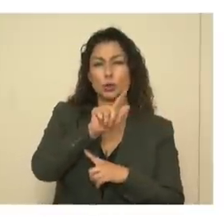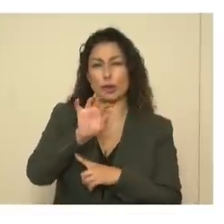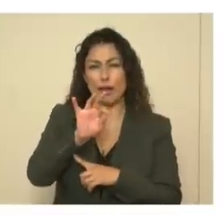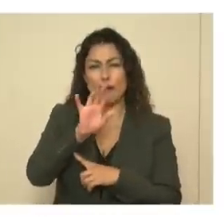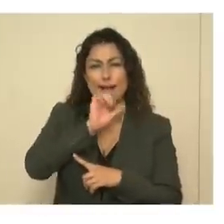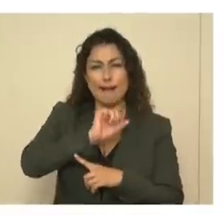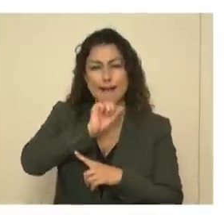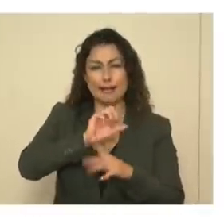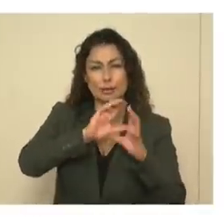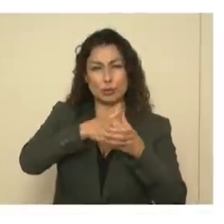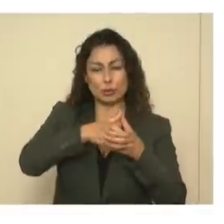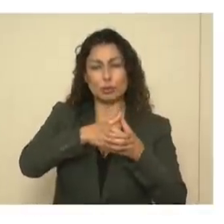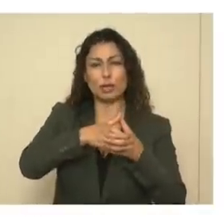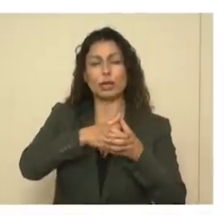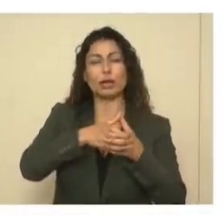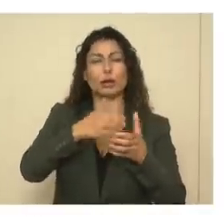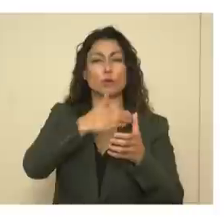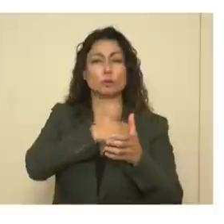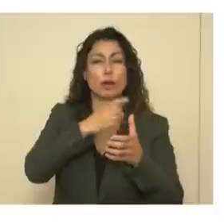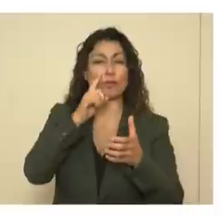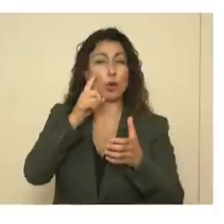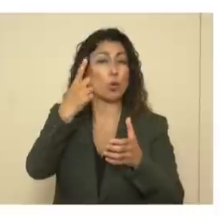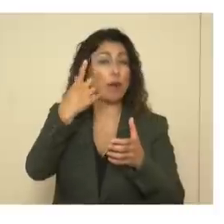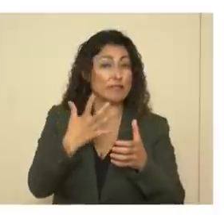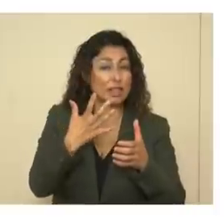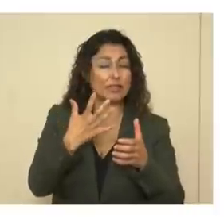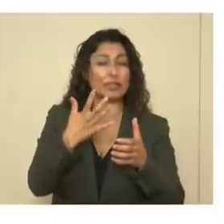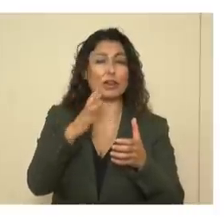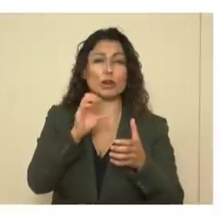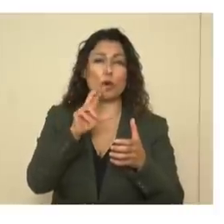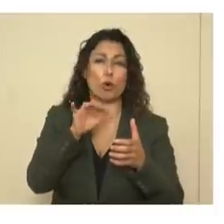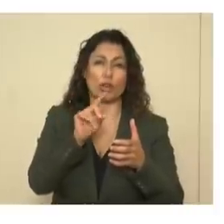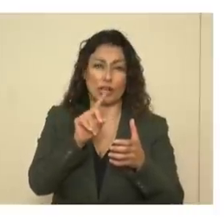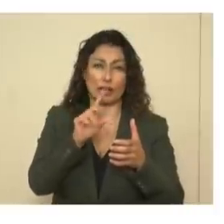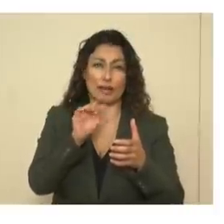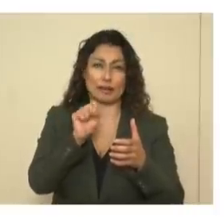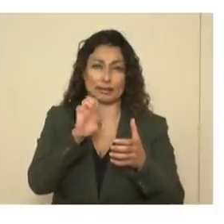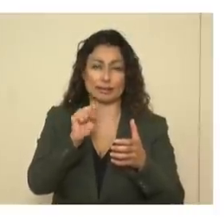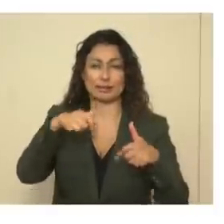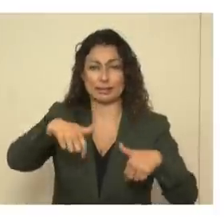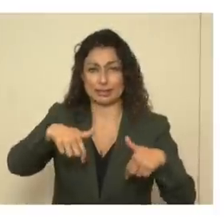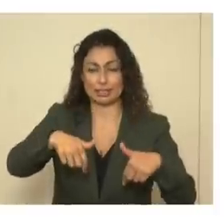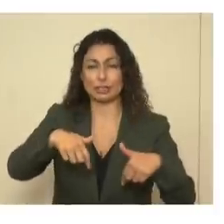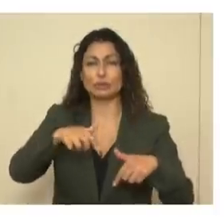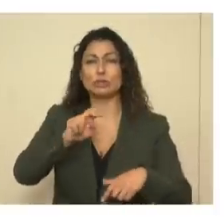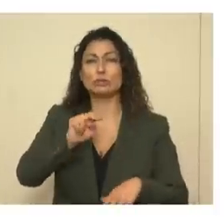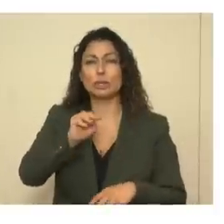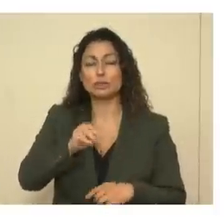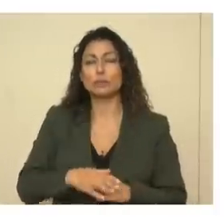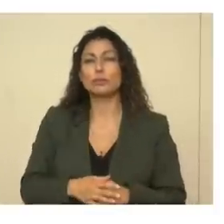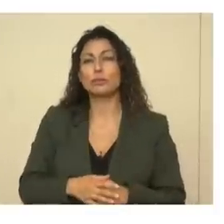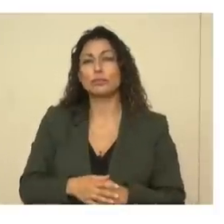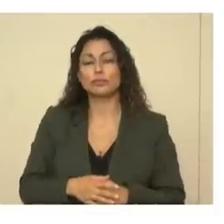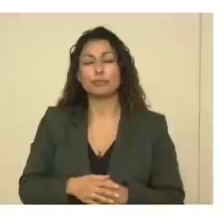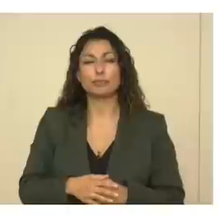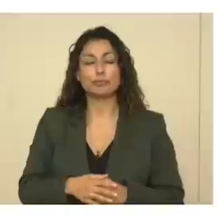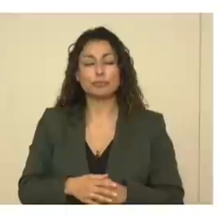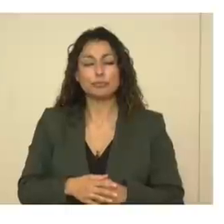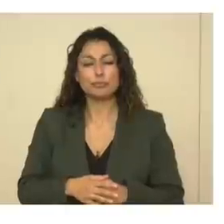age group is responsible for one-fifth of all the COVID cases here in New Mexico over the